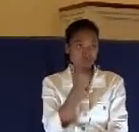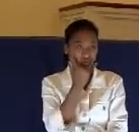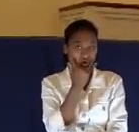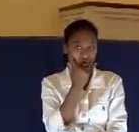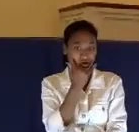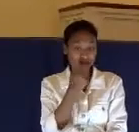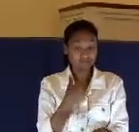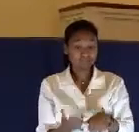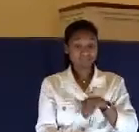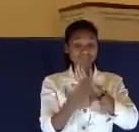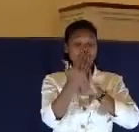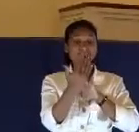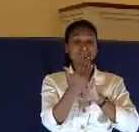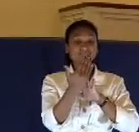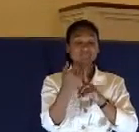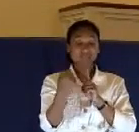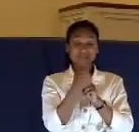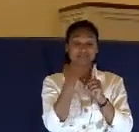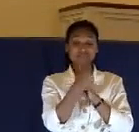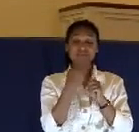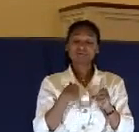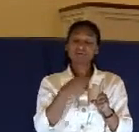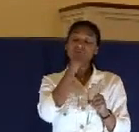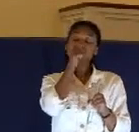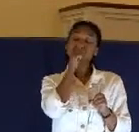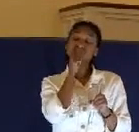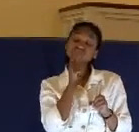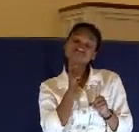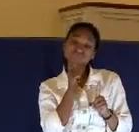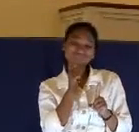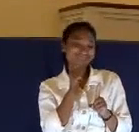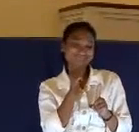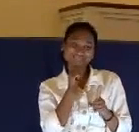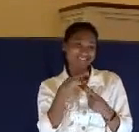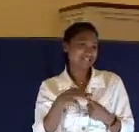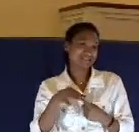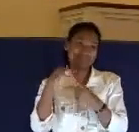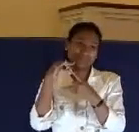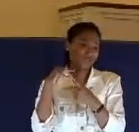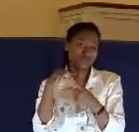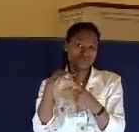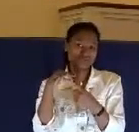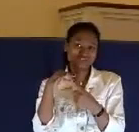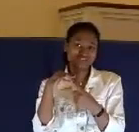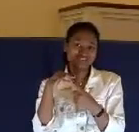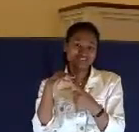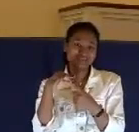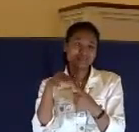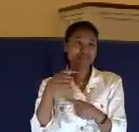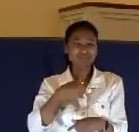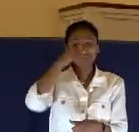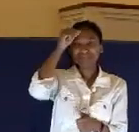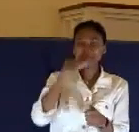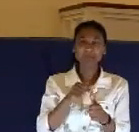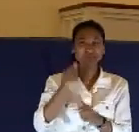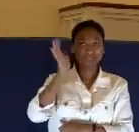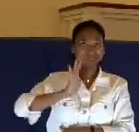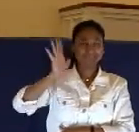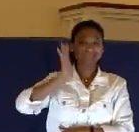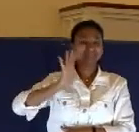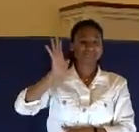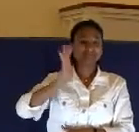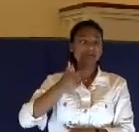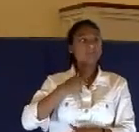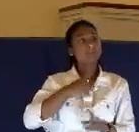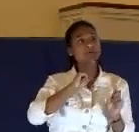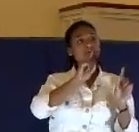and you're taking it patiently, there's really no credit to you in that. I remember years ago, I was out on